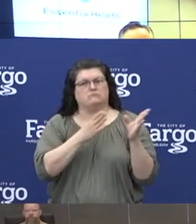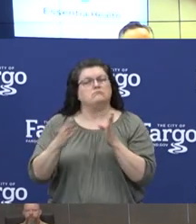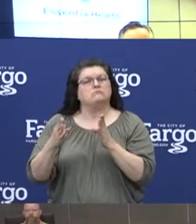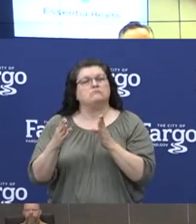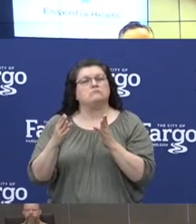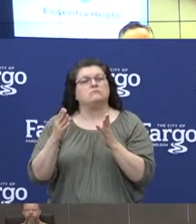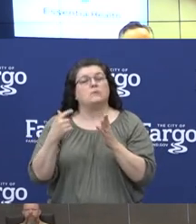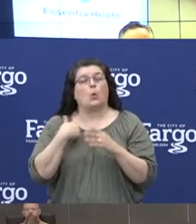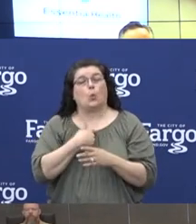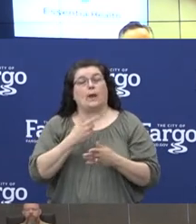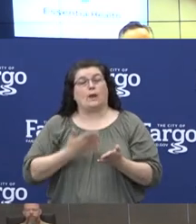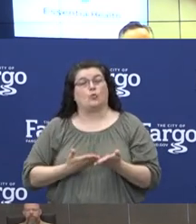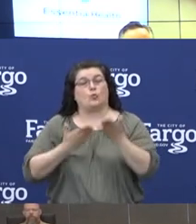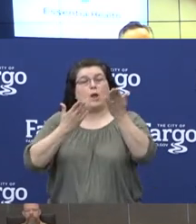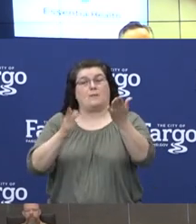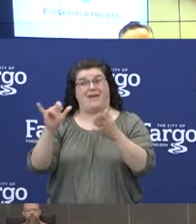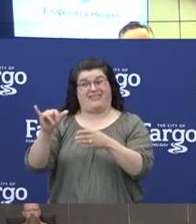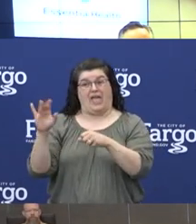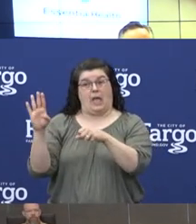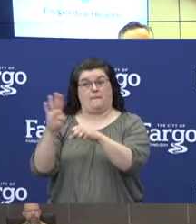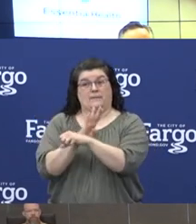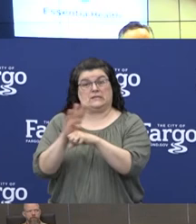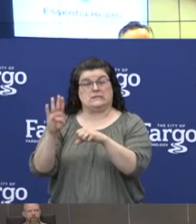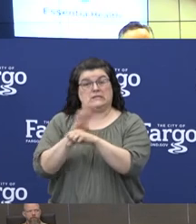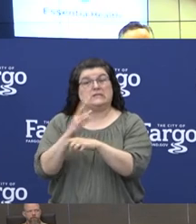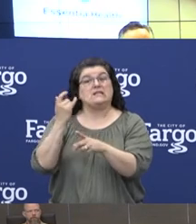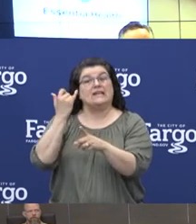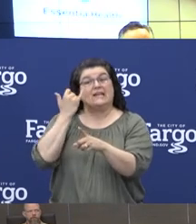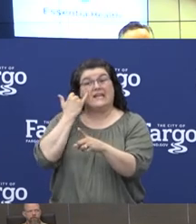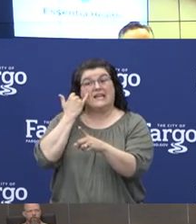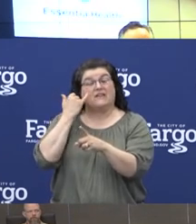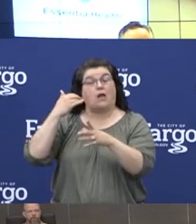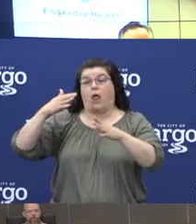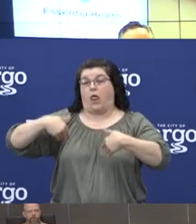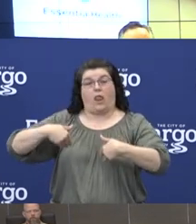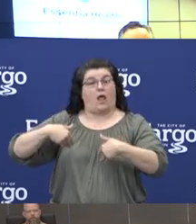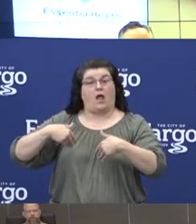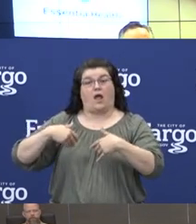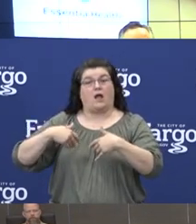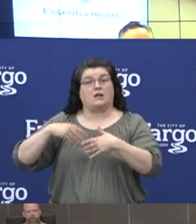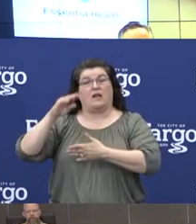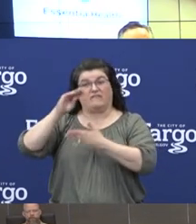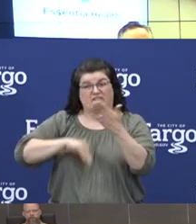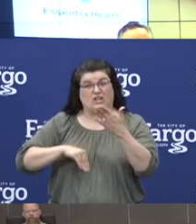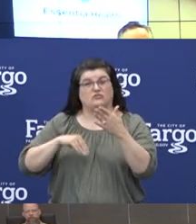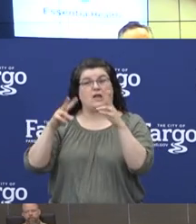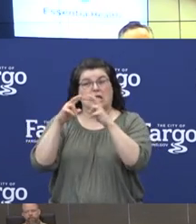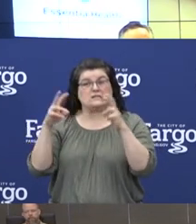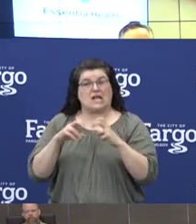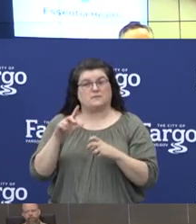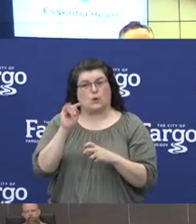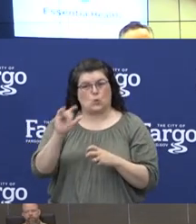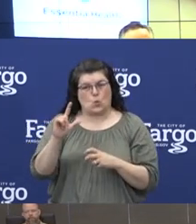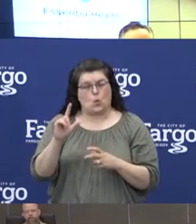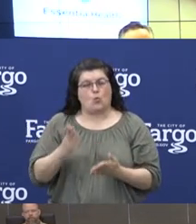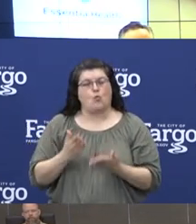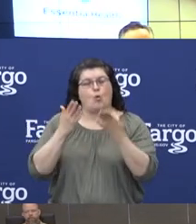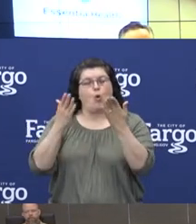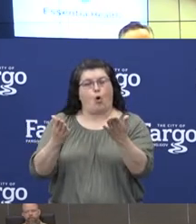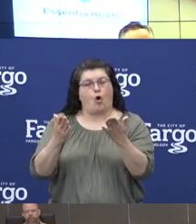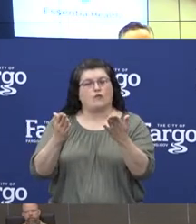would recommend that the facility, if they haven't already completed, complete the workplace assessment tool offered by